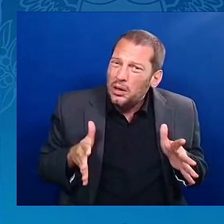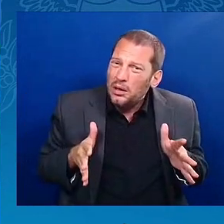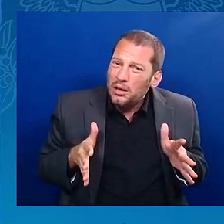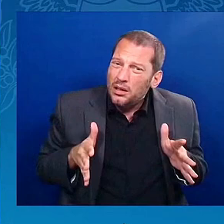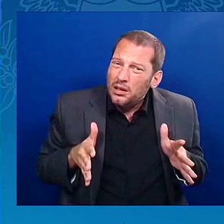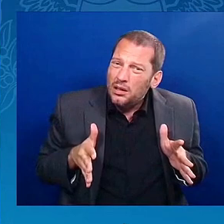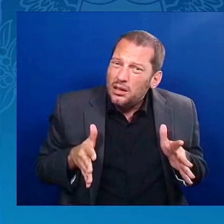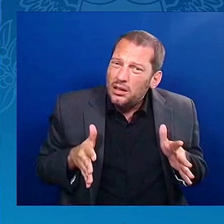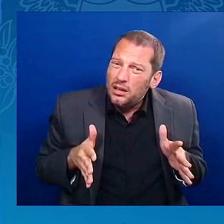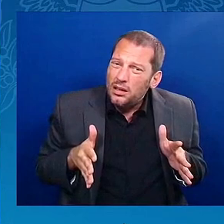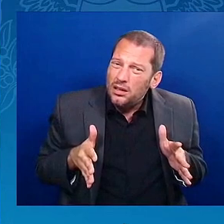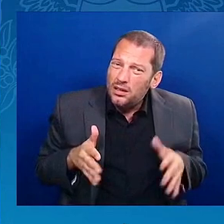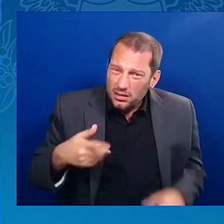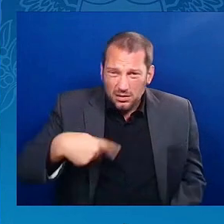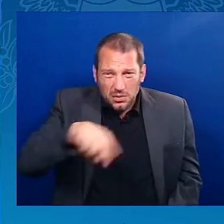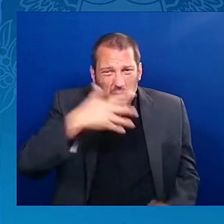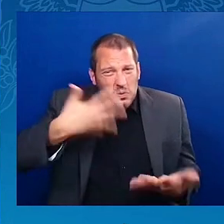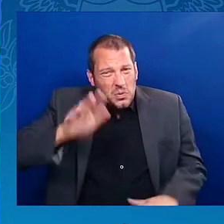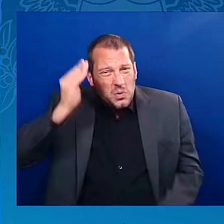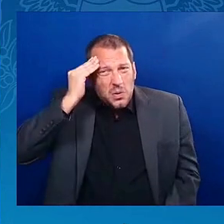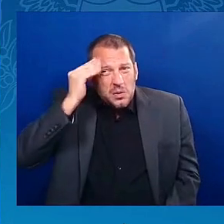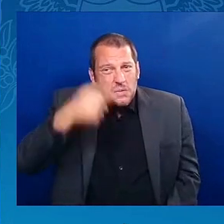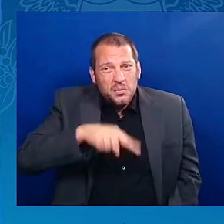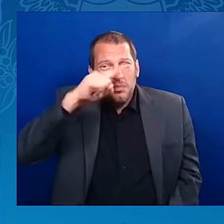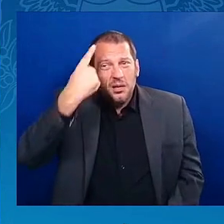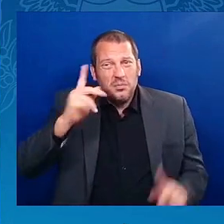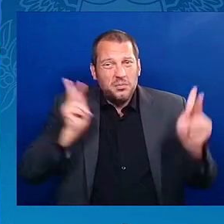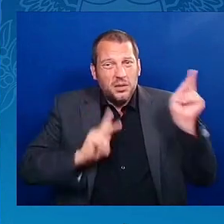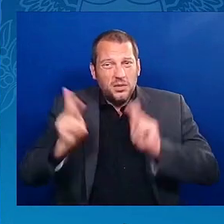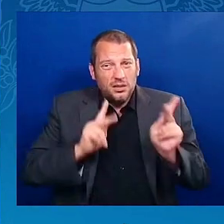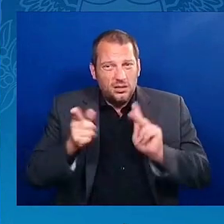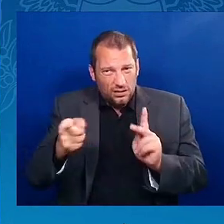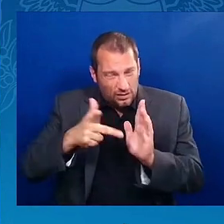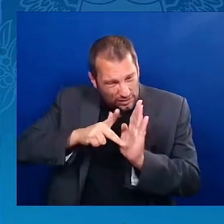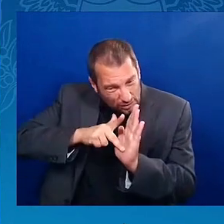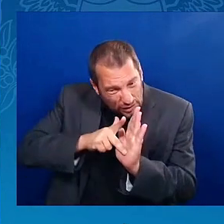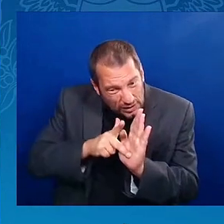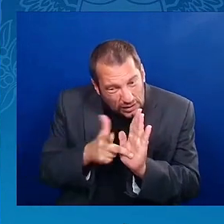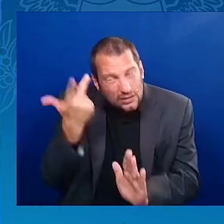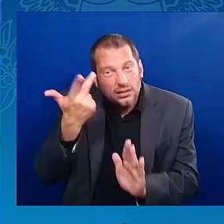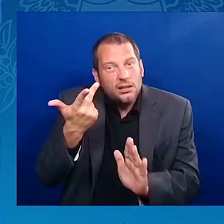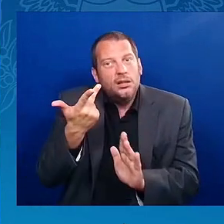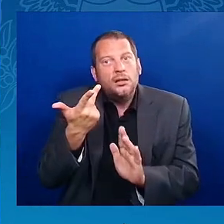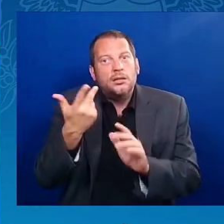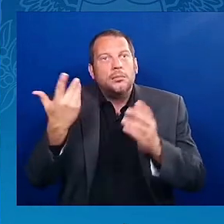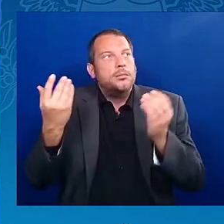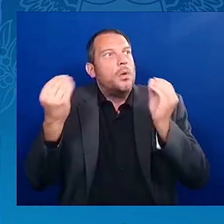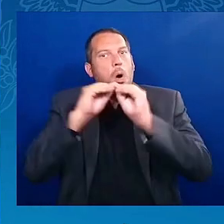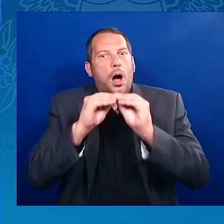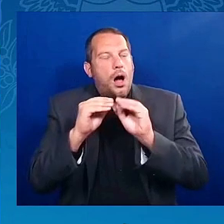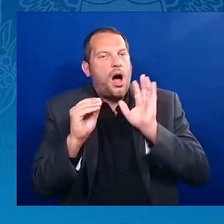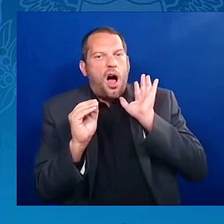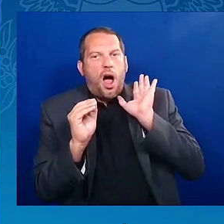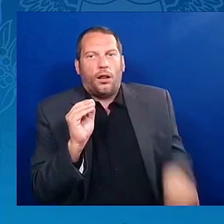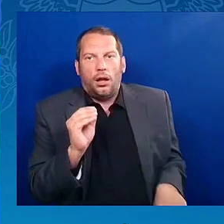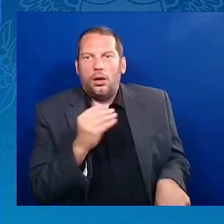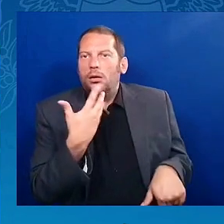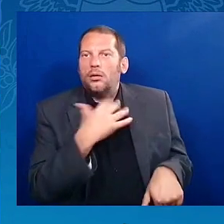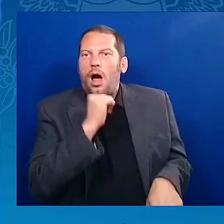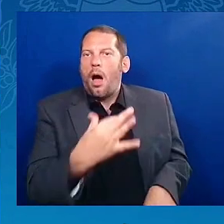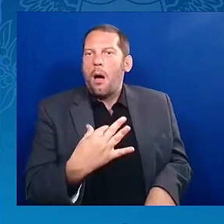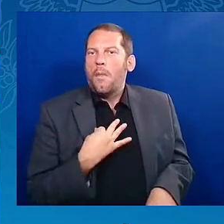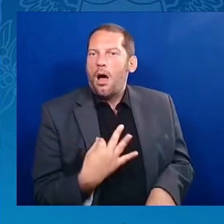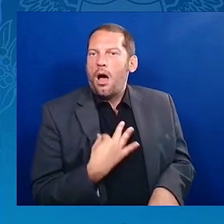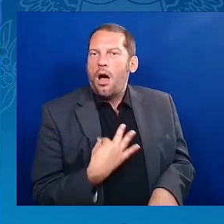is, three times less likely to apply for business loans. And a big part of that